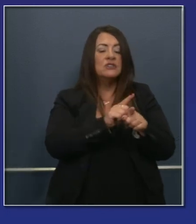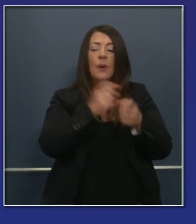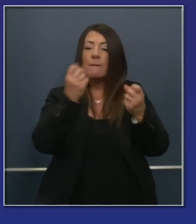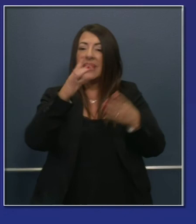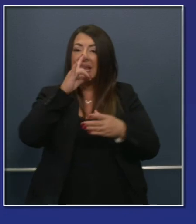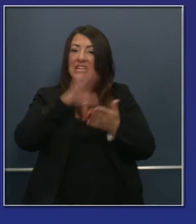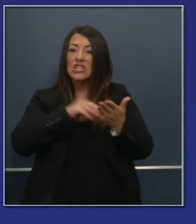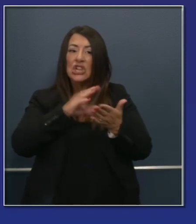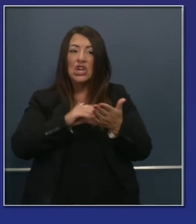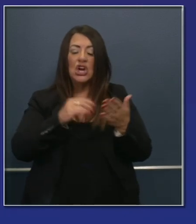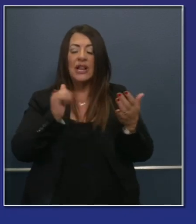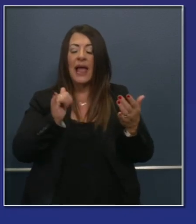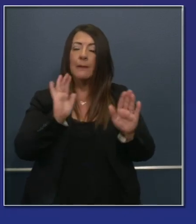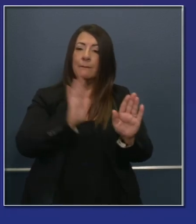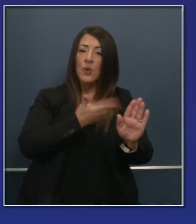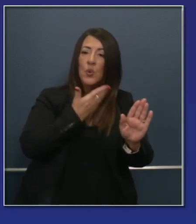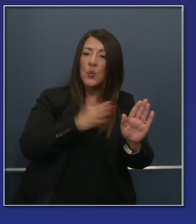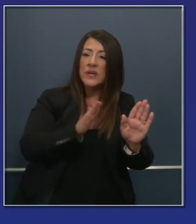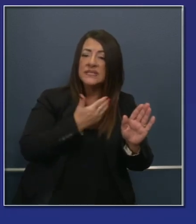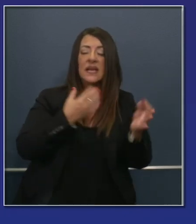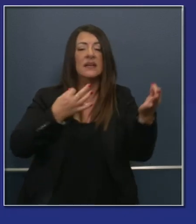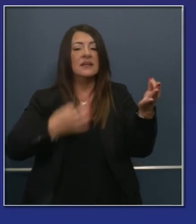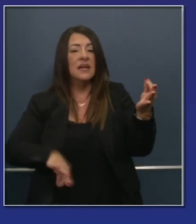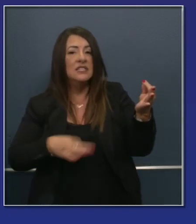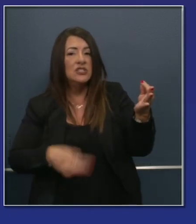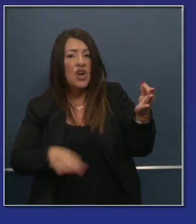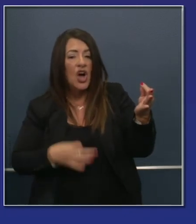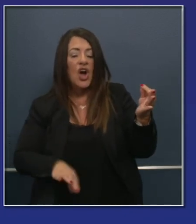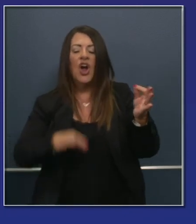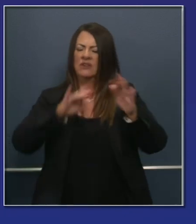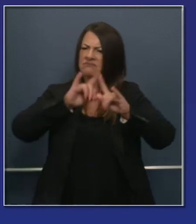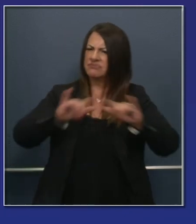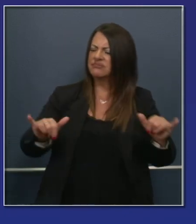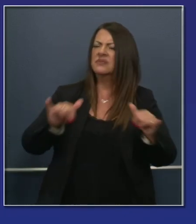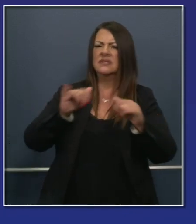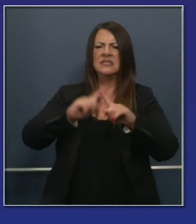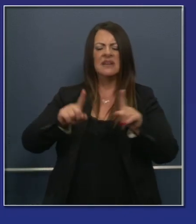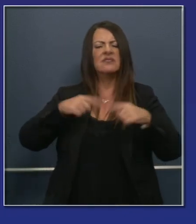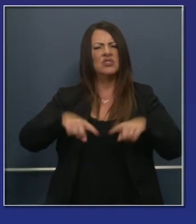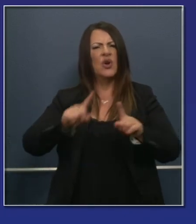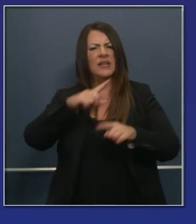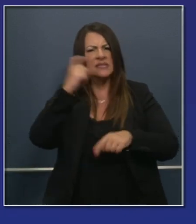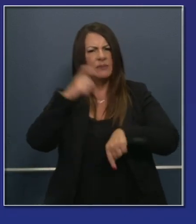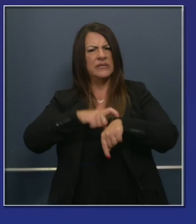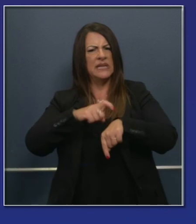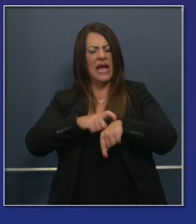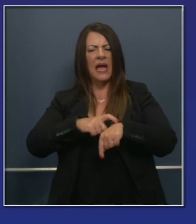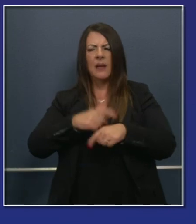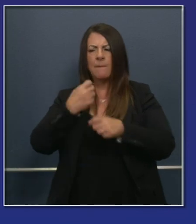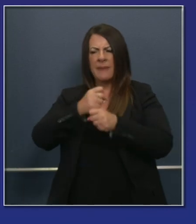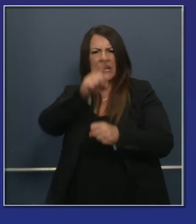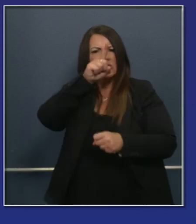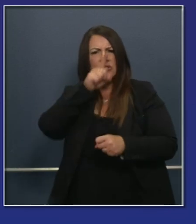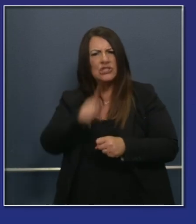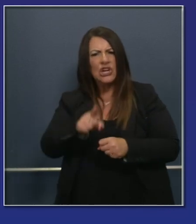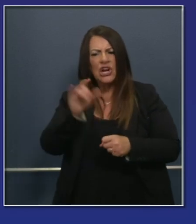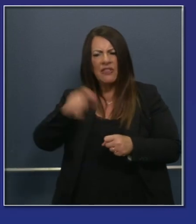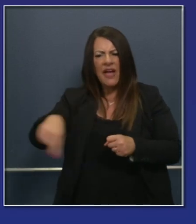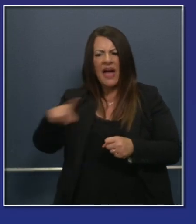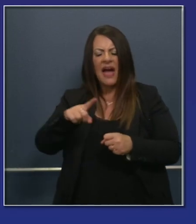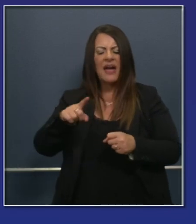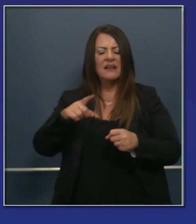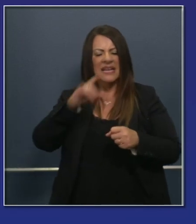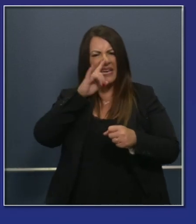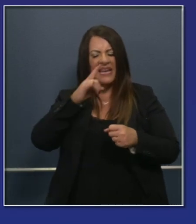with instruments donated by Fender Guitars. They've got another 2,000 coming this year because they're committed to having the arts